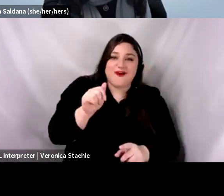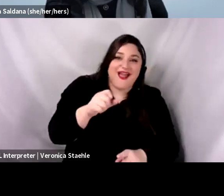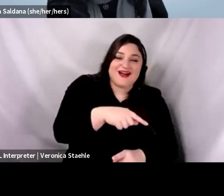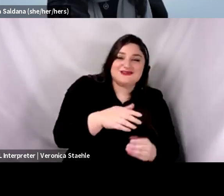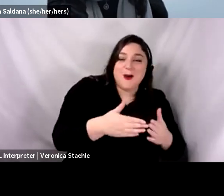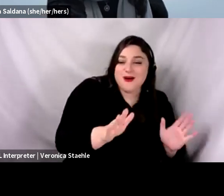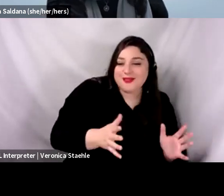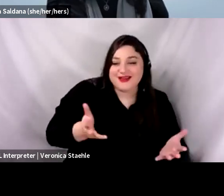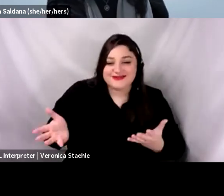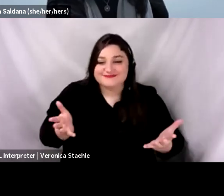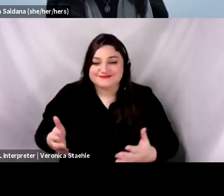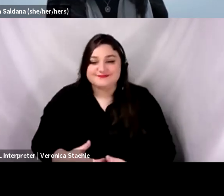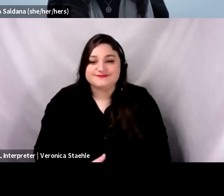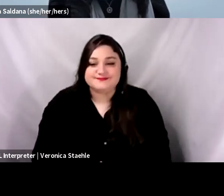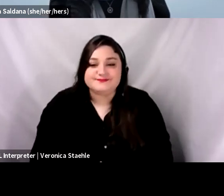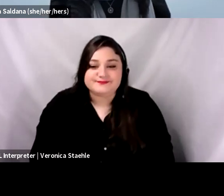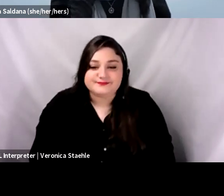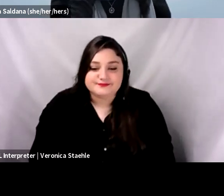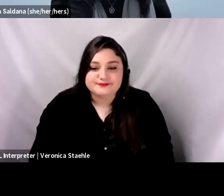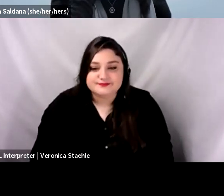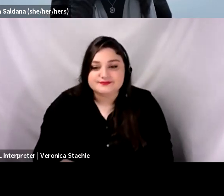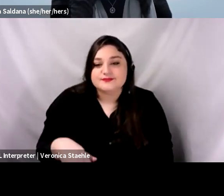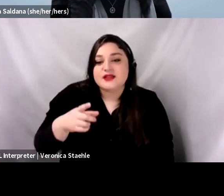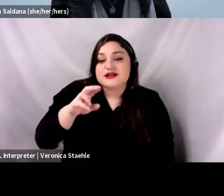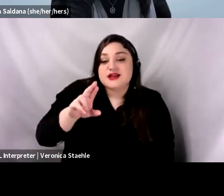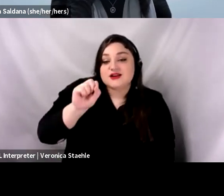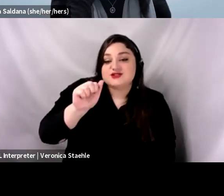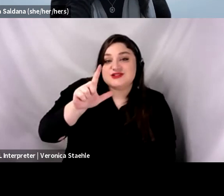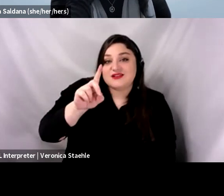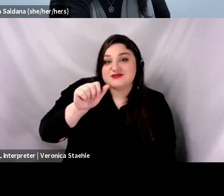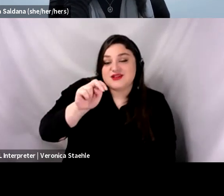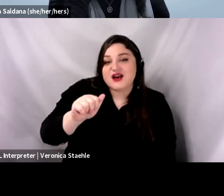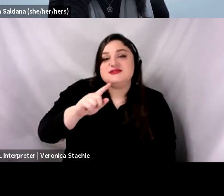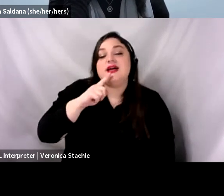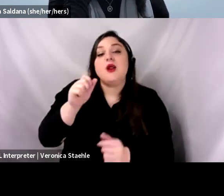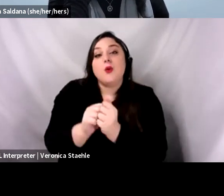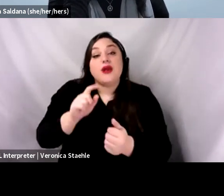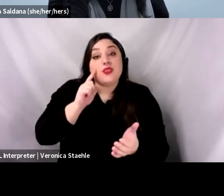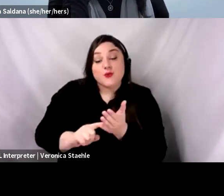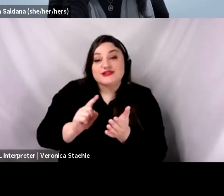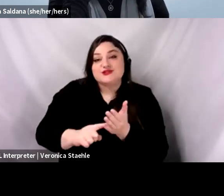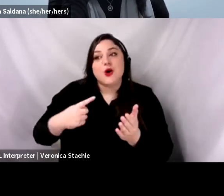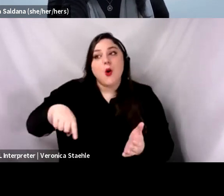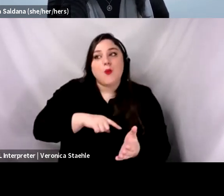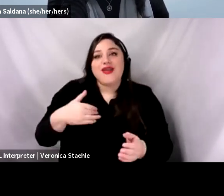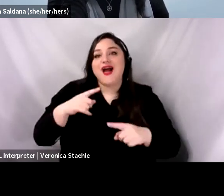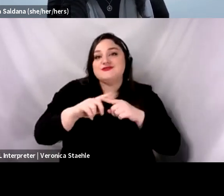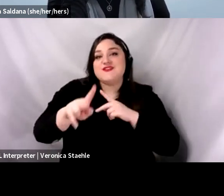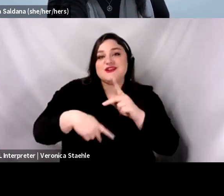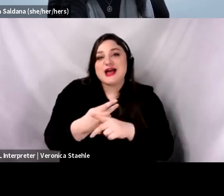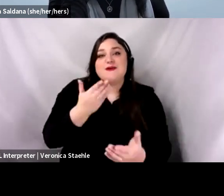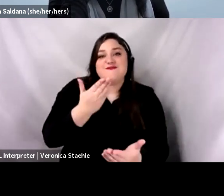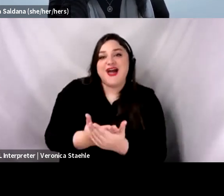I was just going to say in terms of the replication, we have four different evidence-based practices. So it's not that we have a standardized